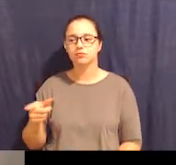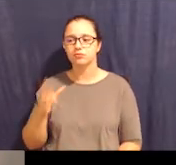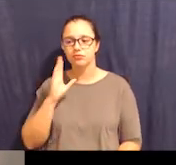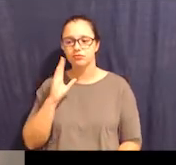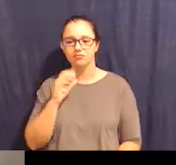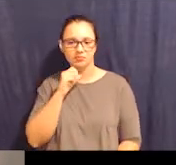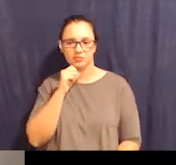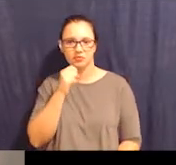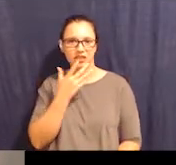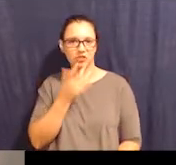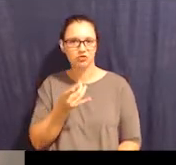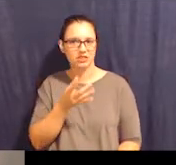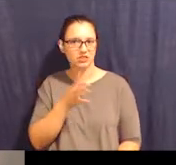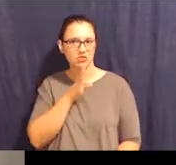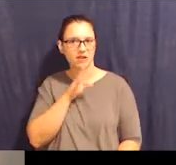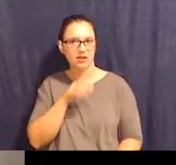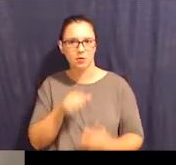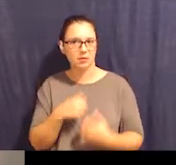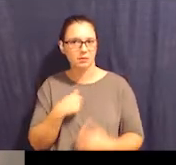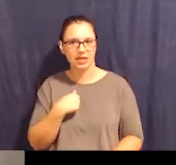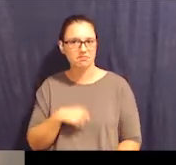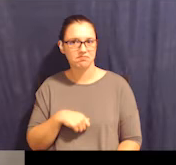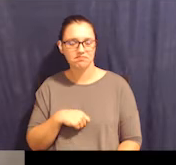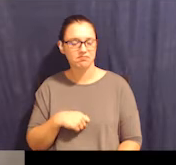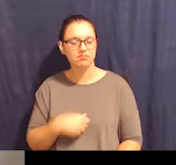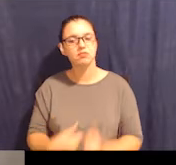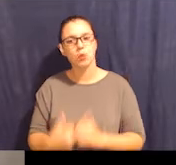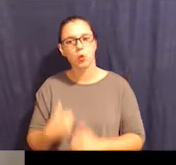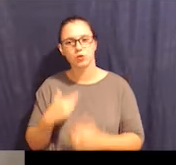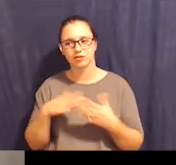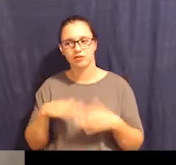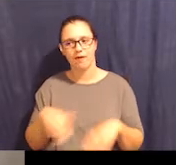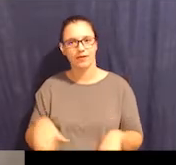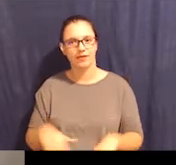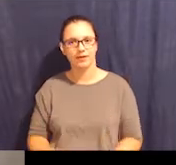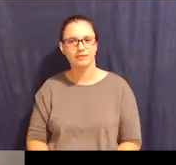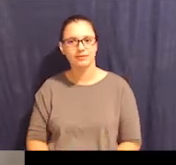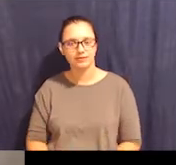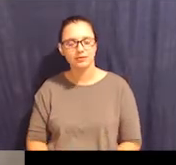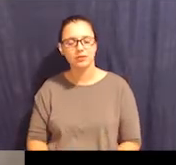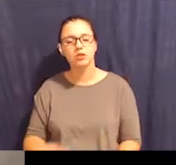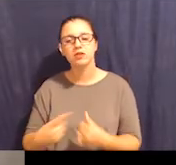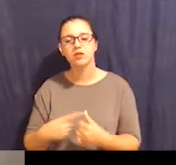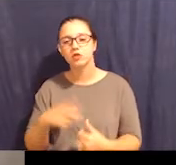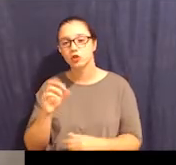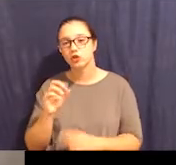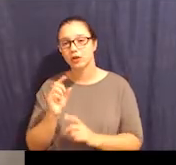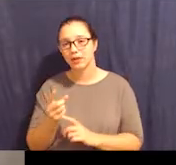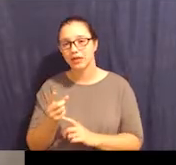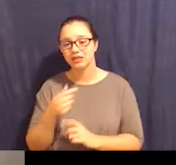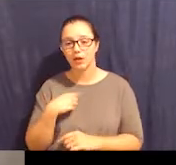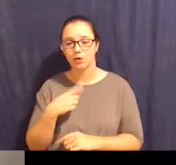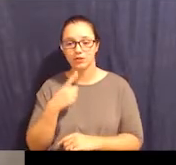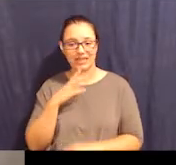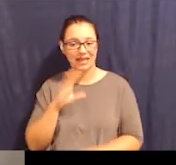silent. And for the first 30 minutes, I was just sort of saying, hey, know, are you supported decision-making with my clients? This is what it is.